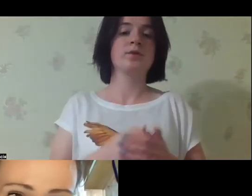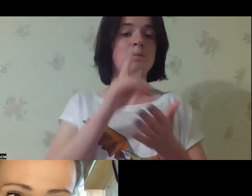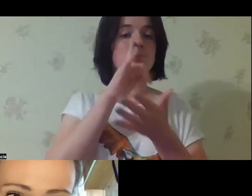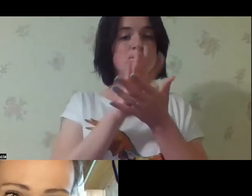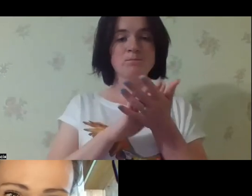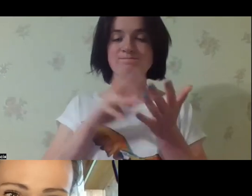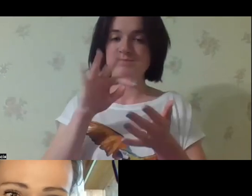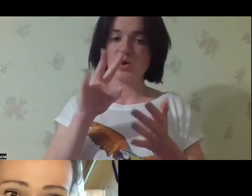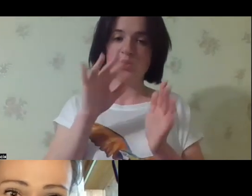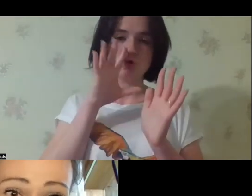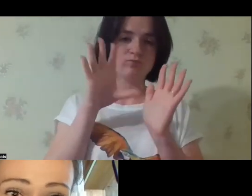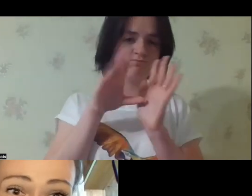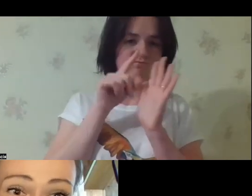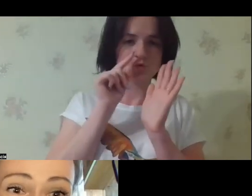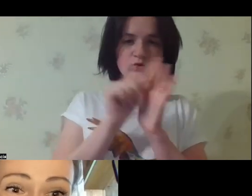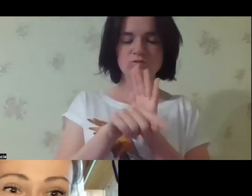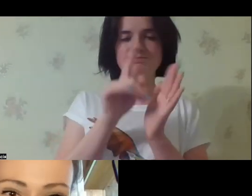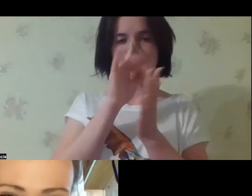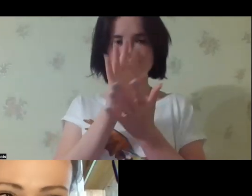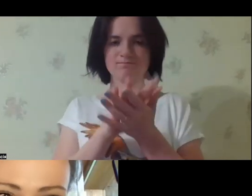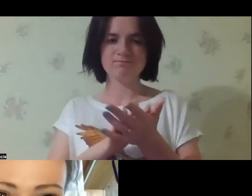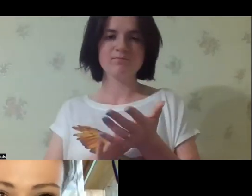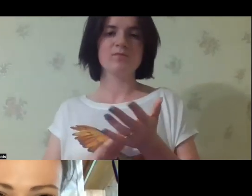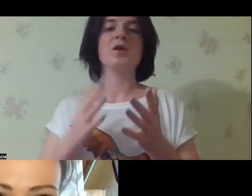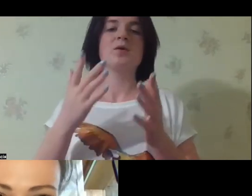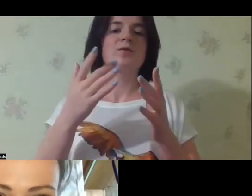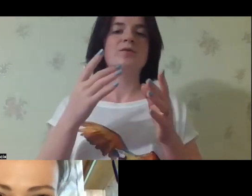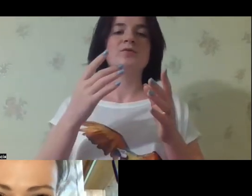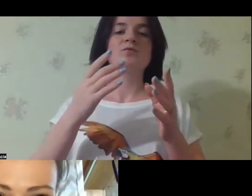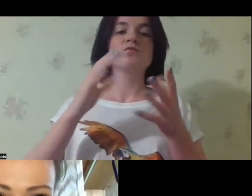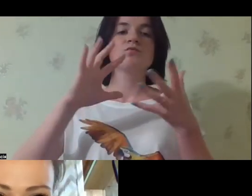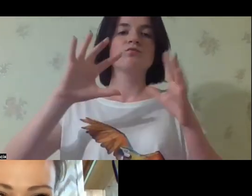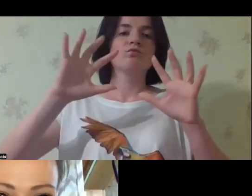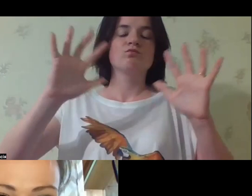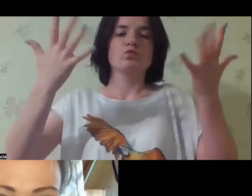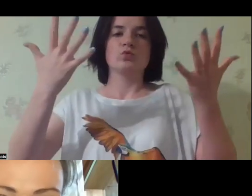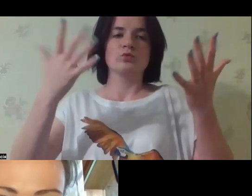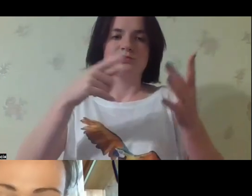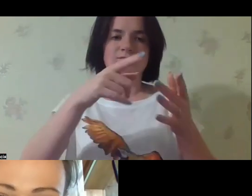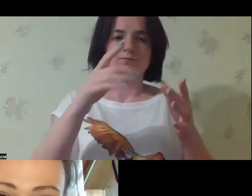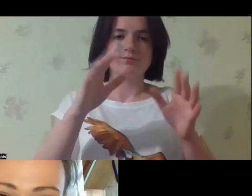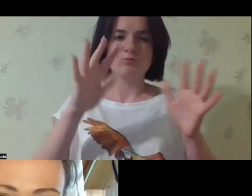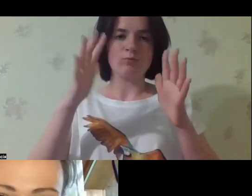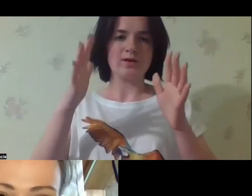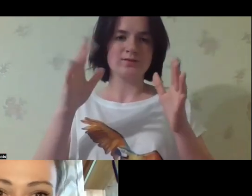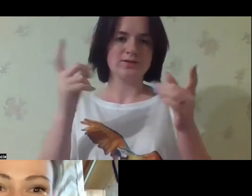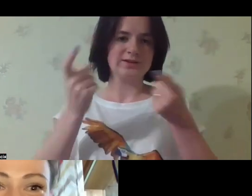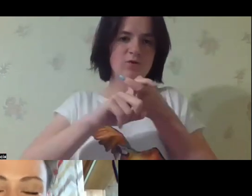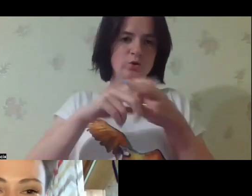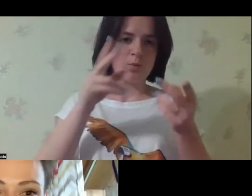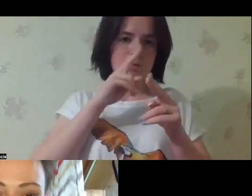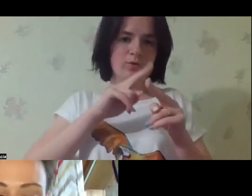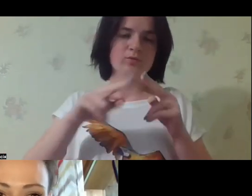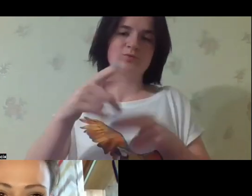financial support. I'm sorry, Makola, that I'm interfering, but I understand that we could lose the connection with you at any time because you're on the